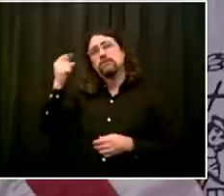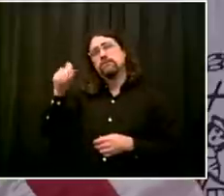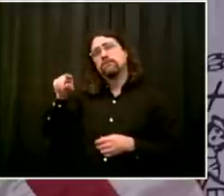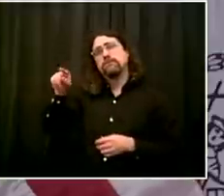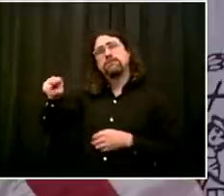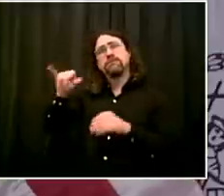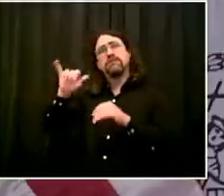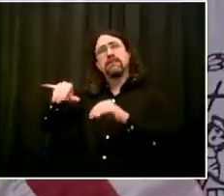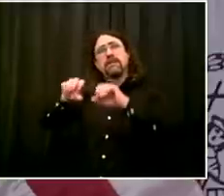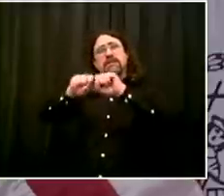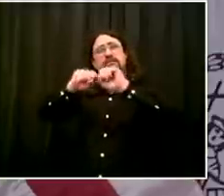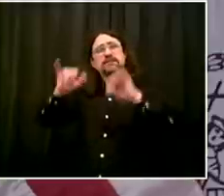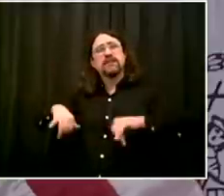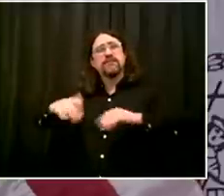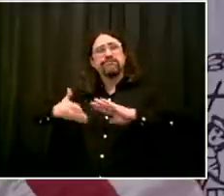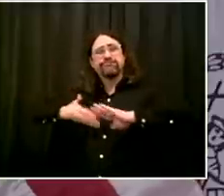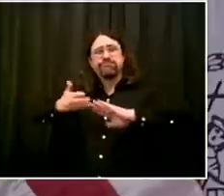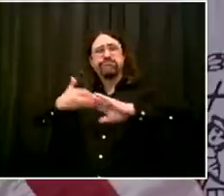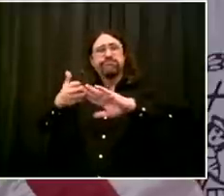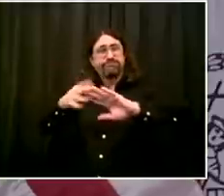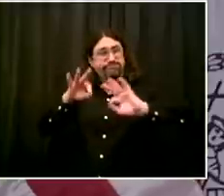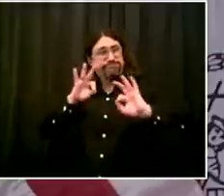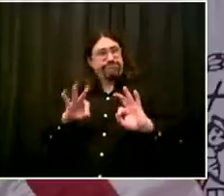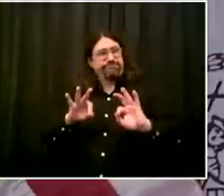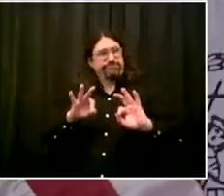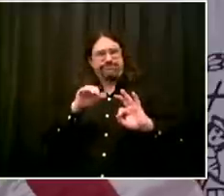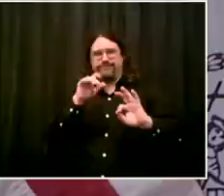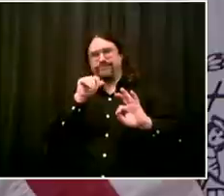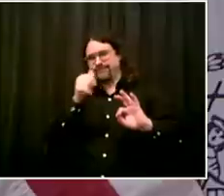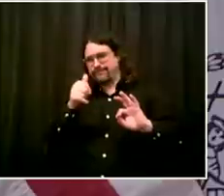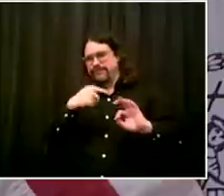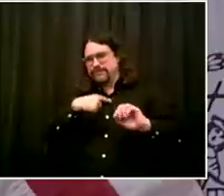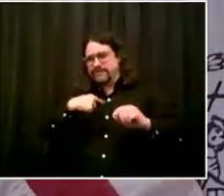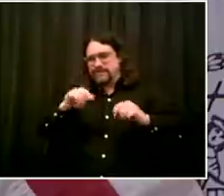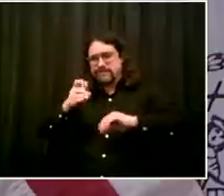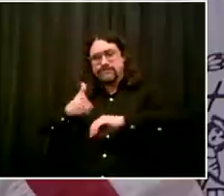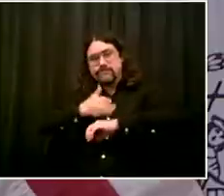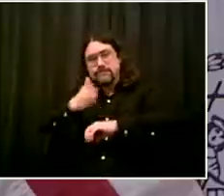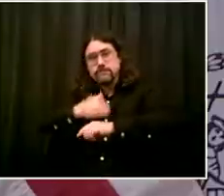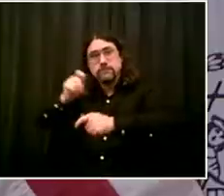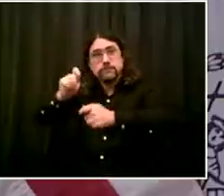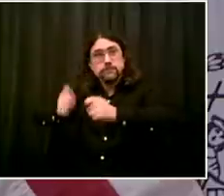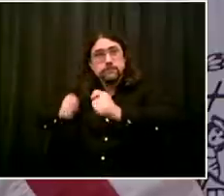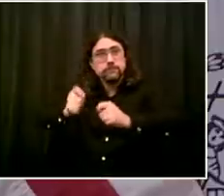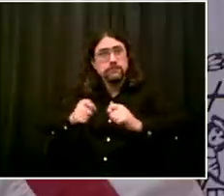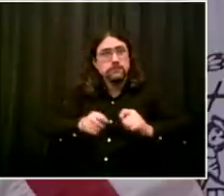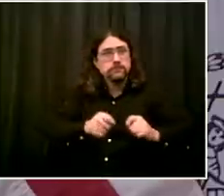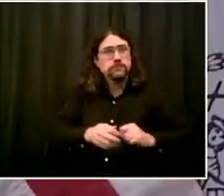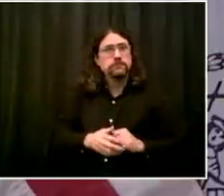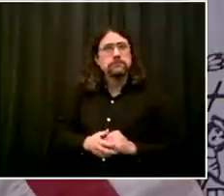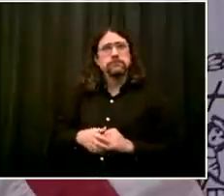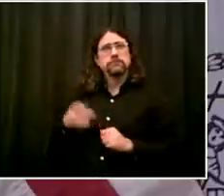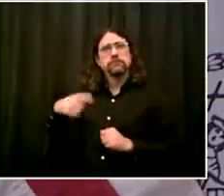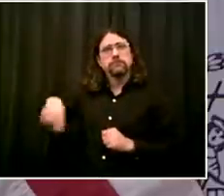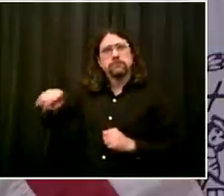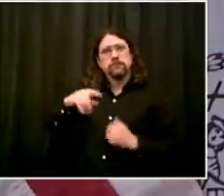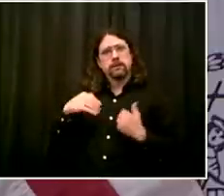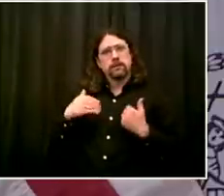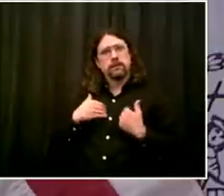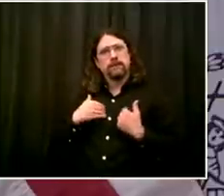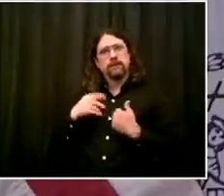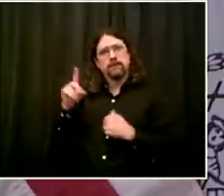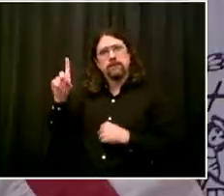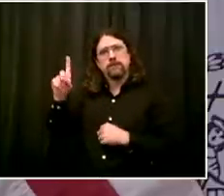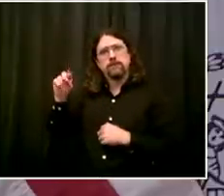the, the DOE food sites, the community, uh, food pantry, soup kitchens, the home delivery, I think that's the right